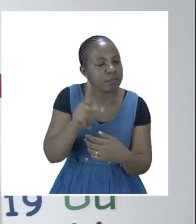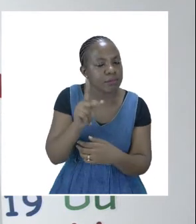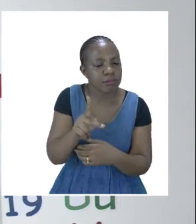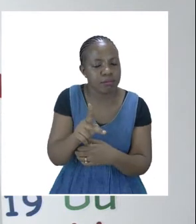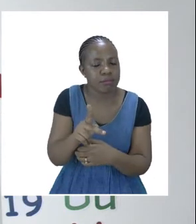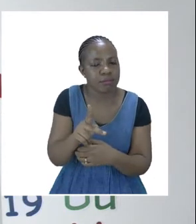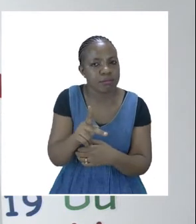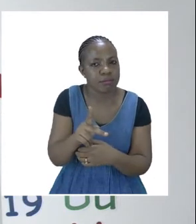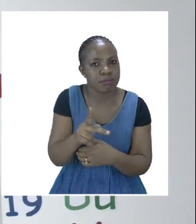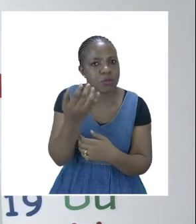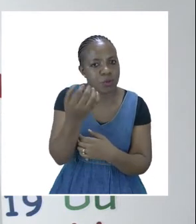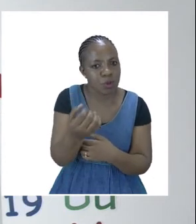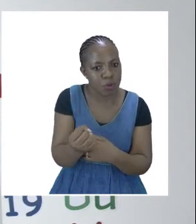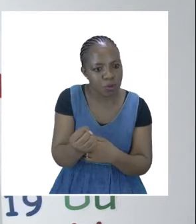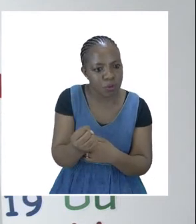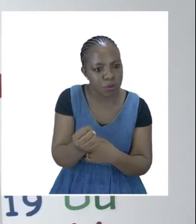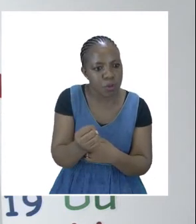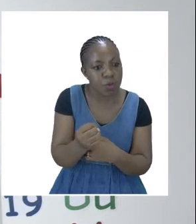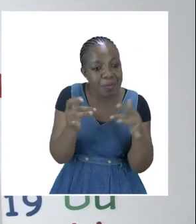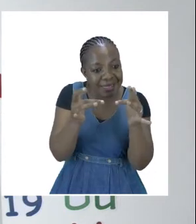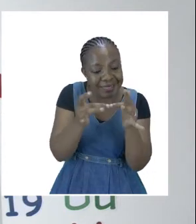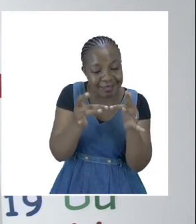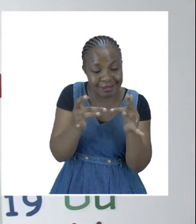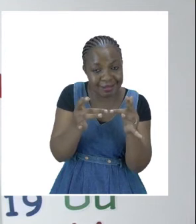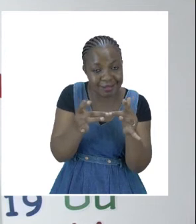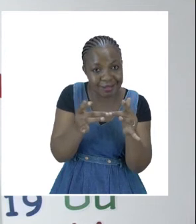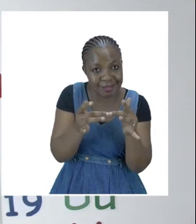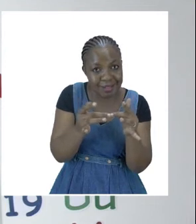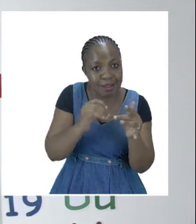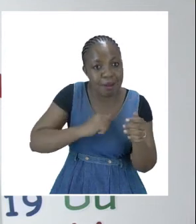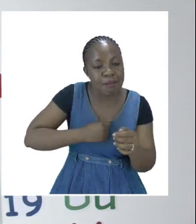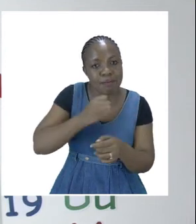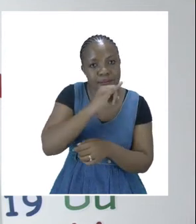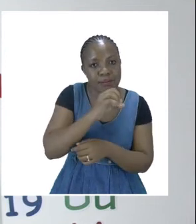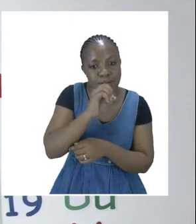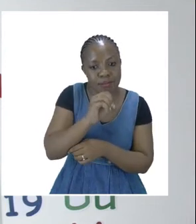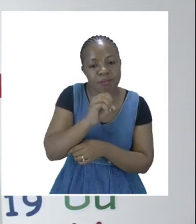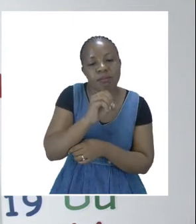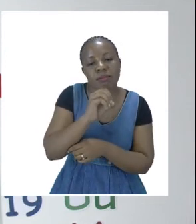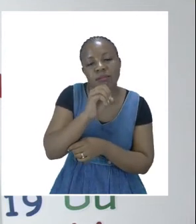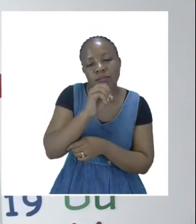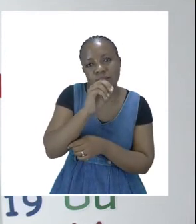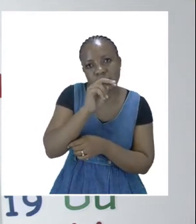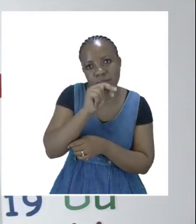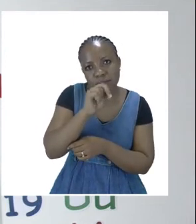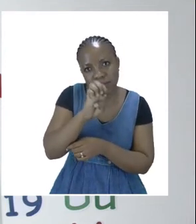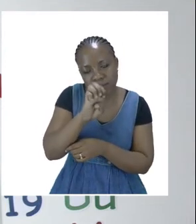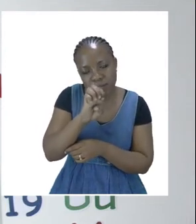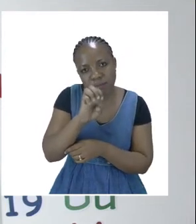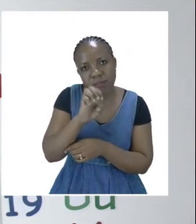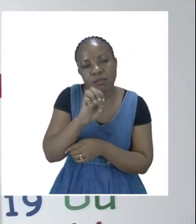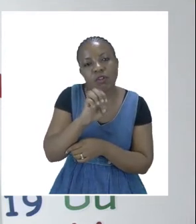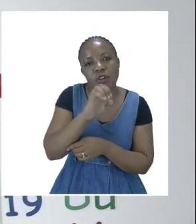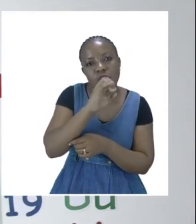are also available on our online platforms. MyZone and Zosie Facebook pages and